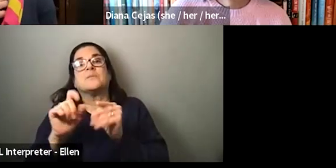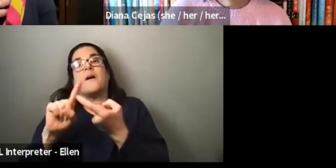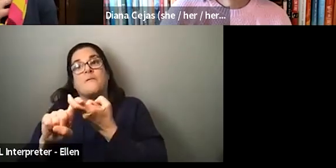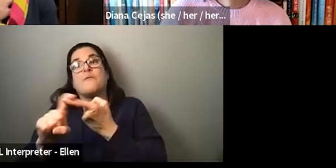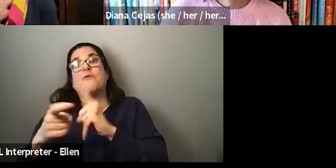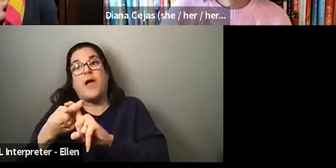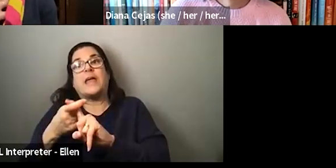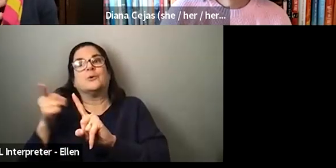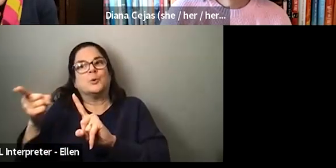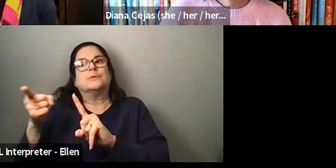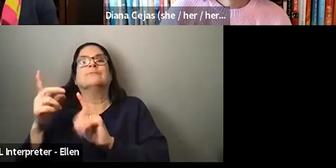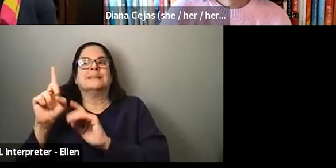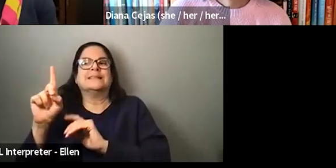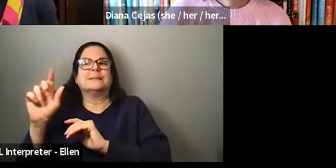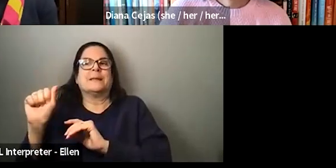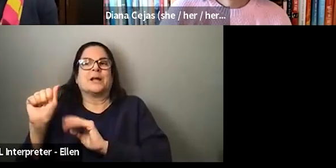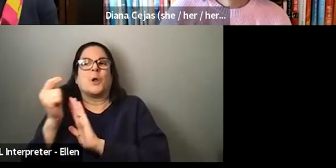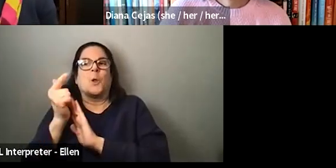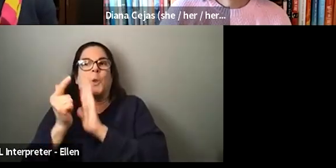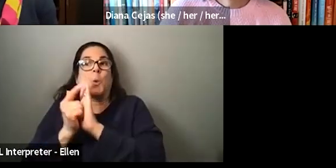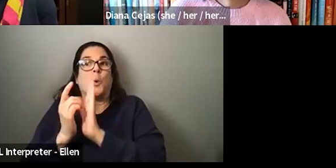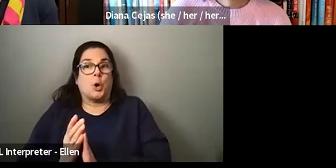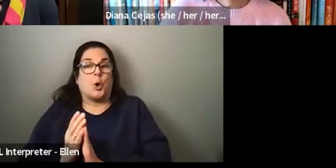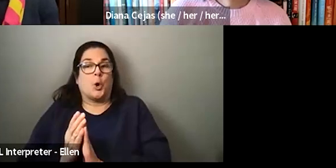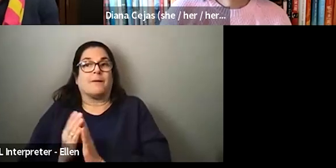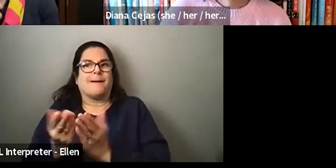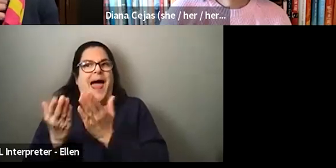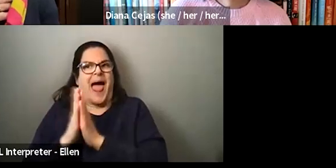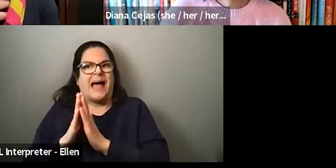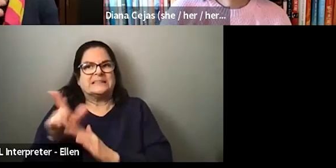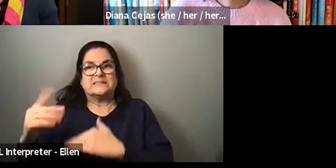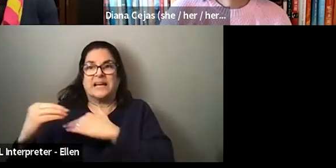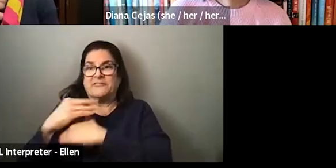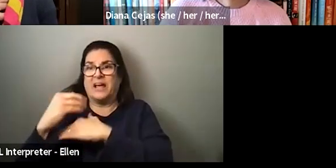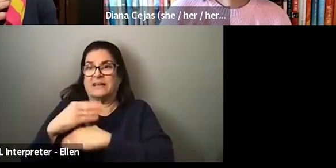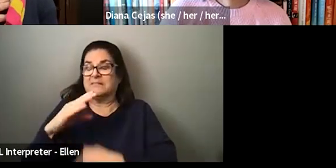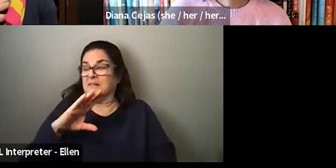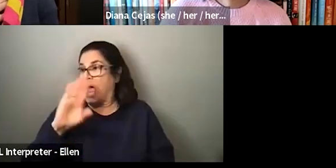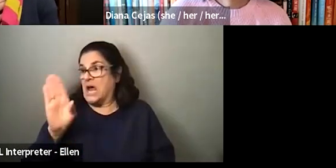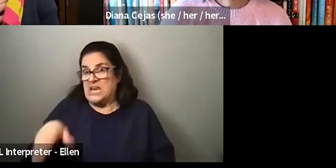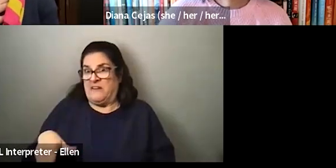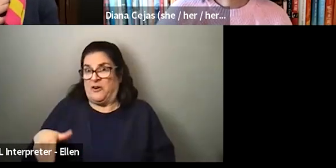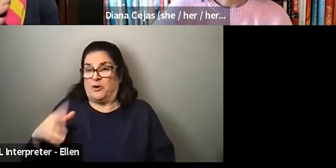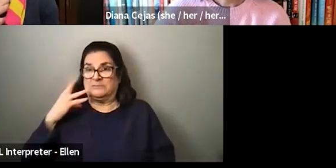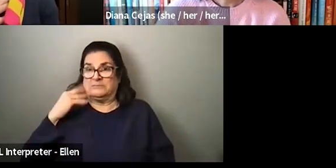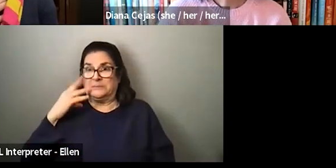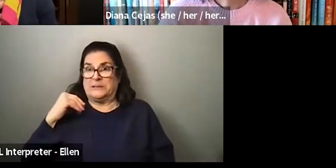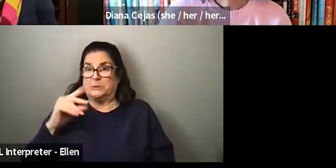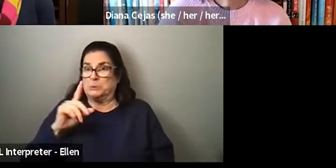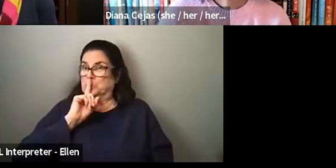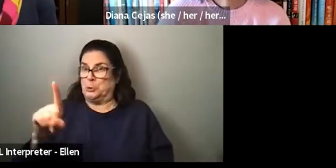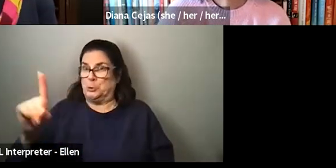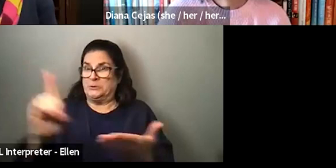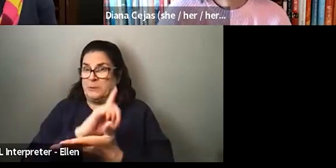lawyer. Um, and I asked her for advice. I said, I've never had something that I felt was truly discriminatory. How should I handle this?